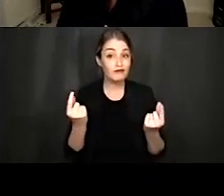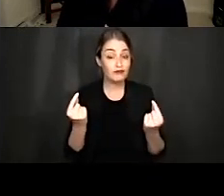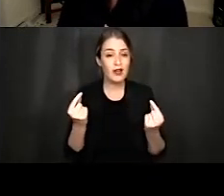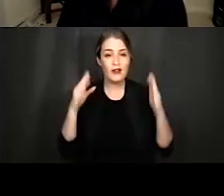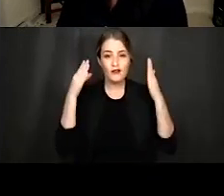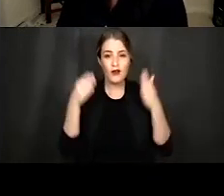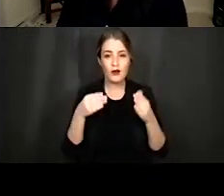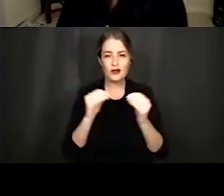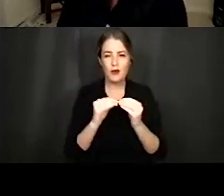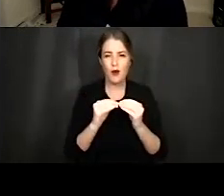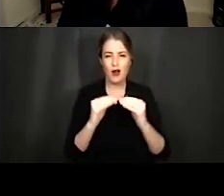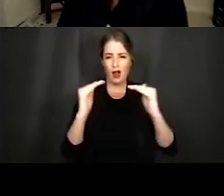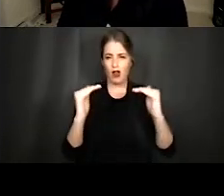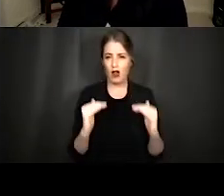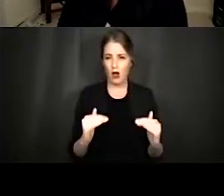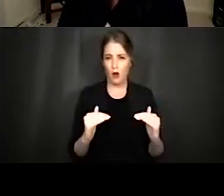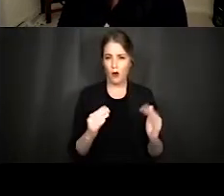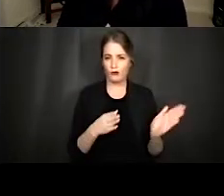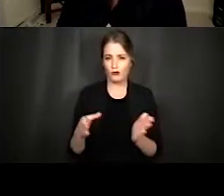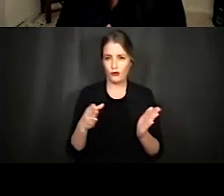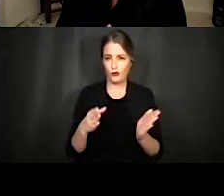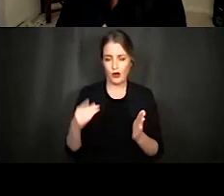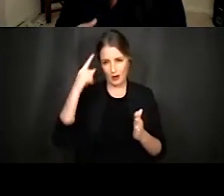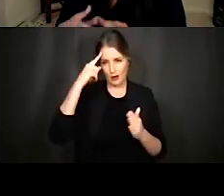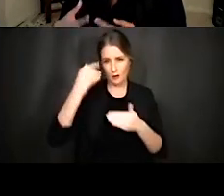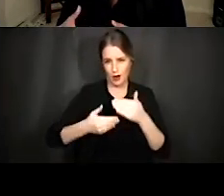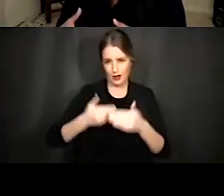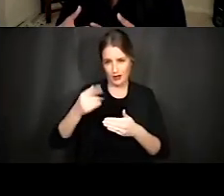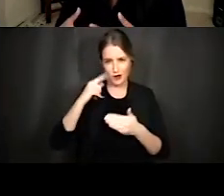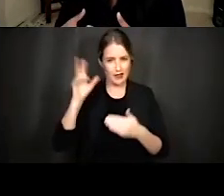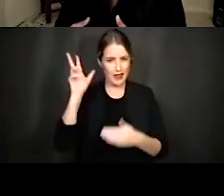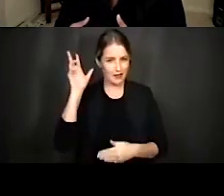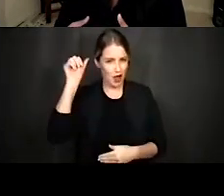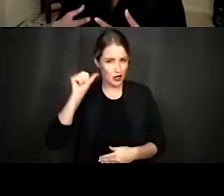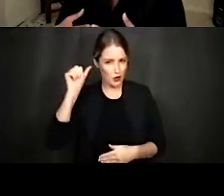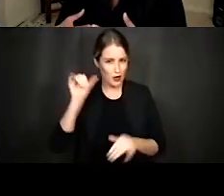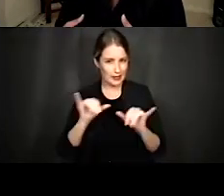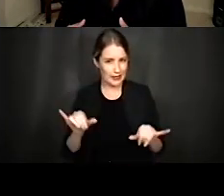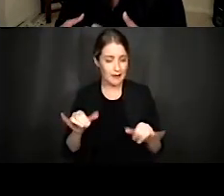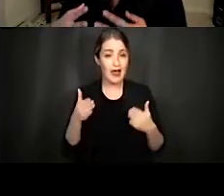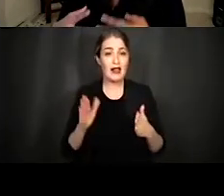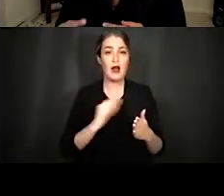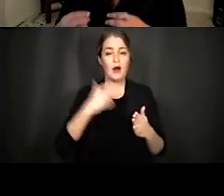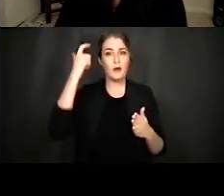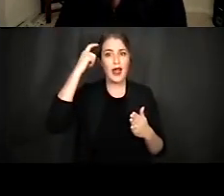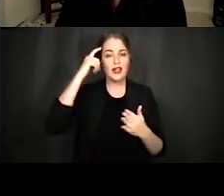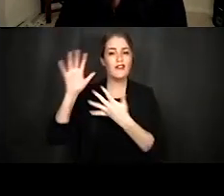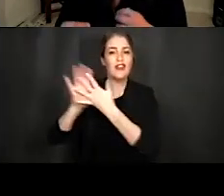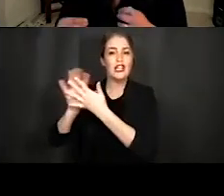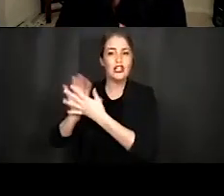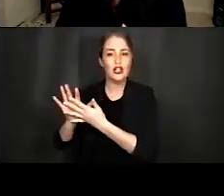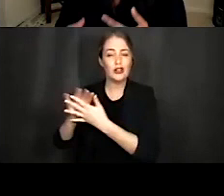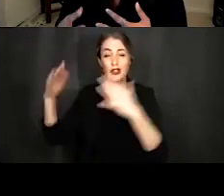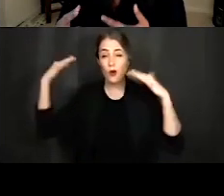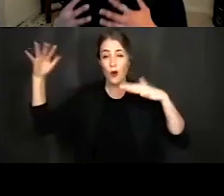lower order processing and circuitry of the auditory system that enables our brains to filter out some of this noise